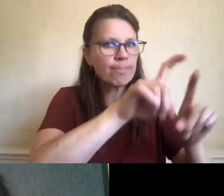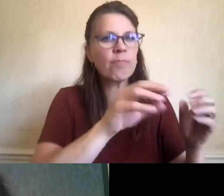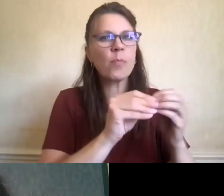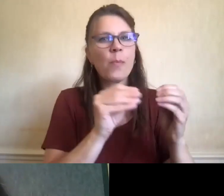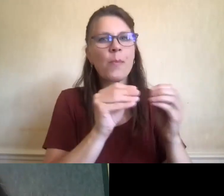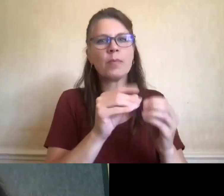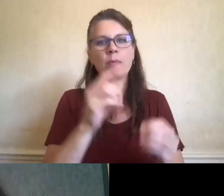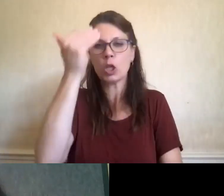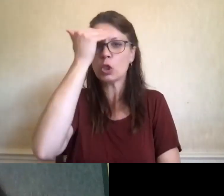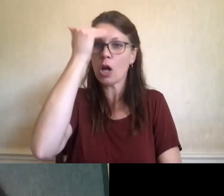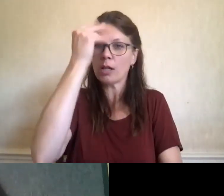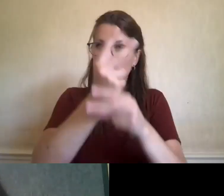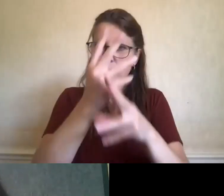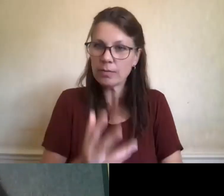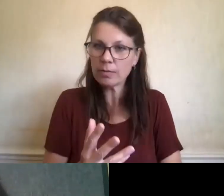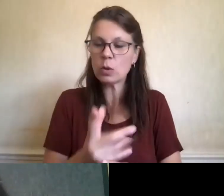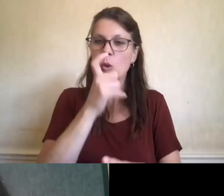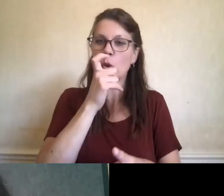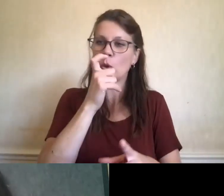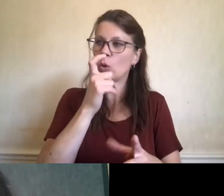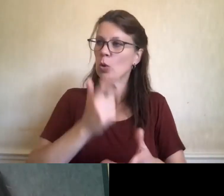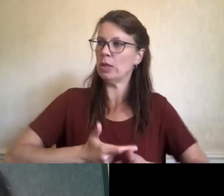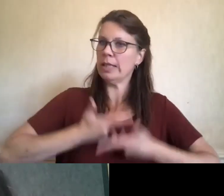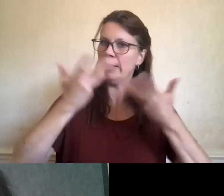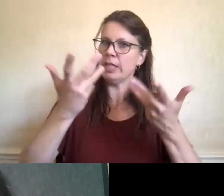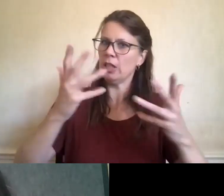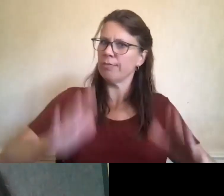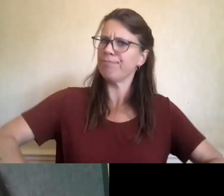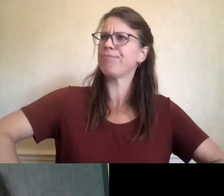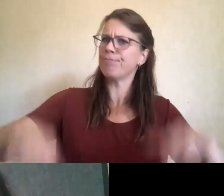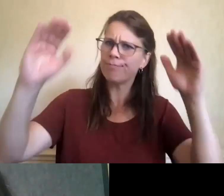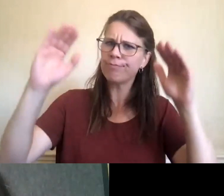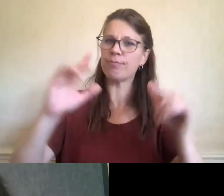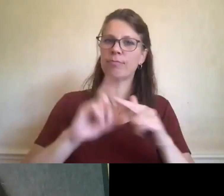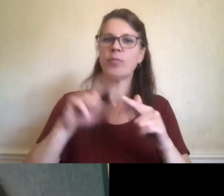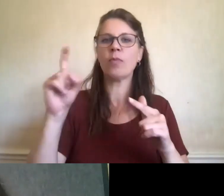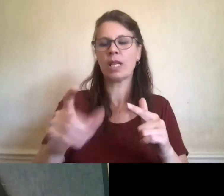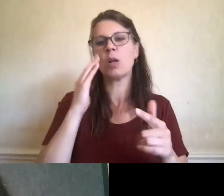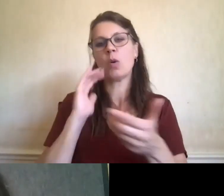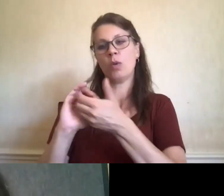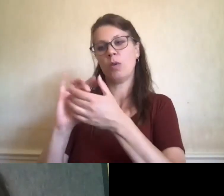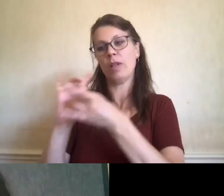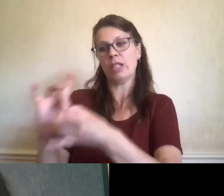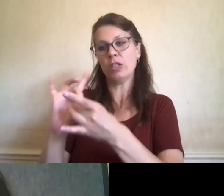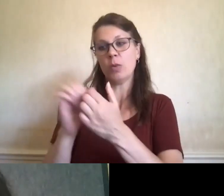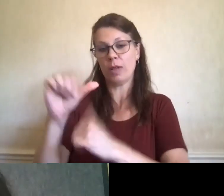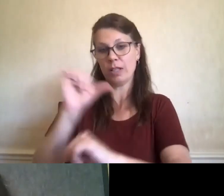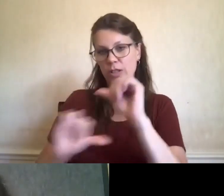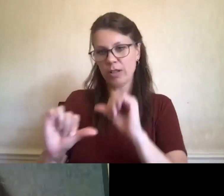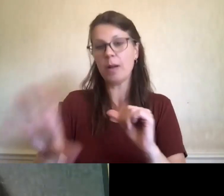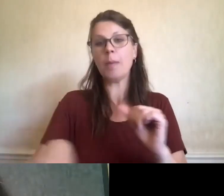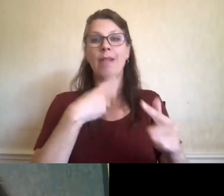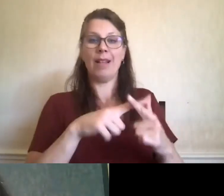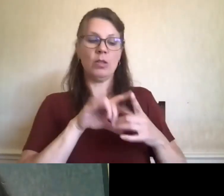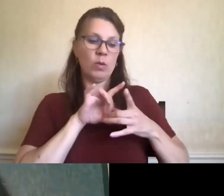not only the land and waters are restored, but also our relationships with each other and our relationships to the land. And so